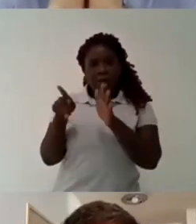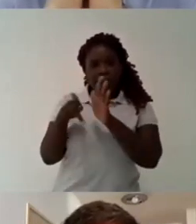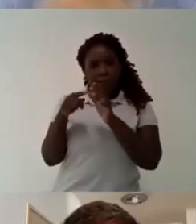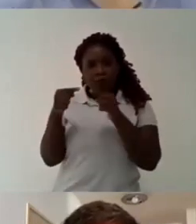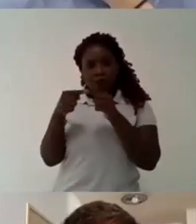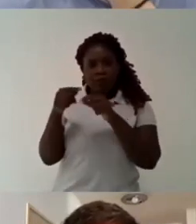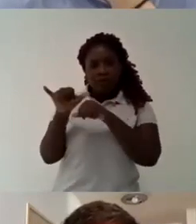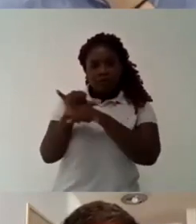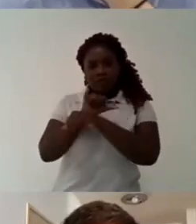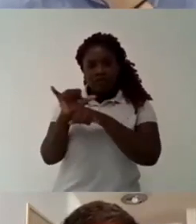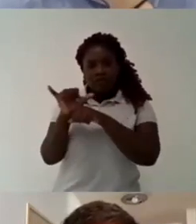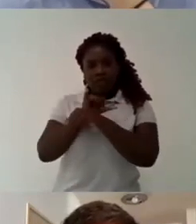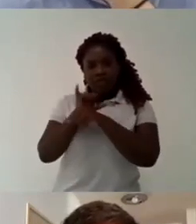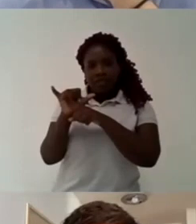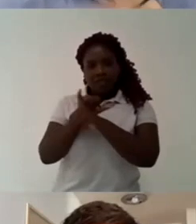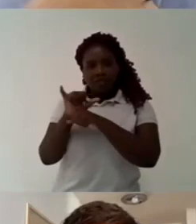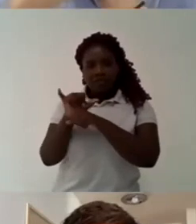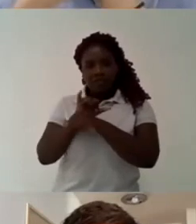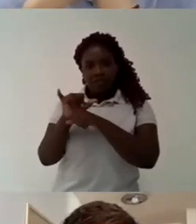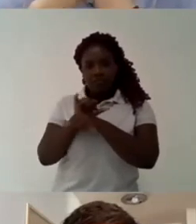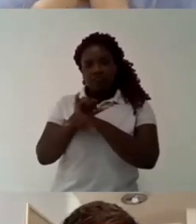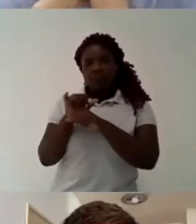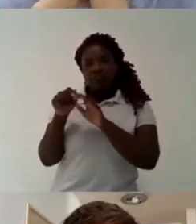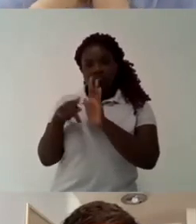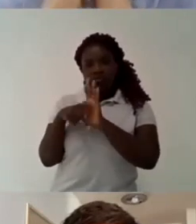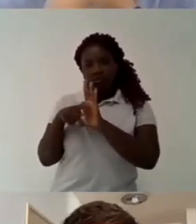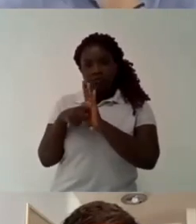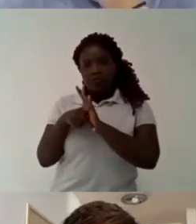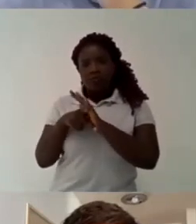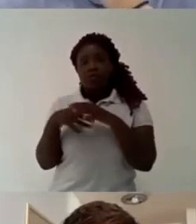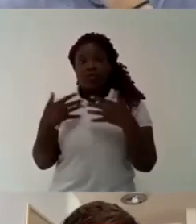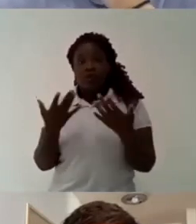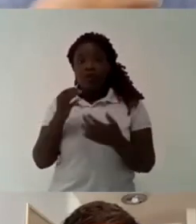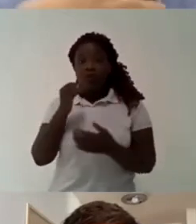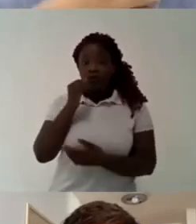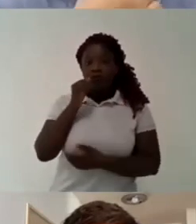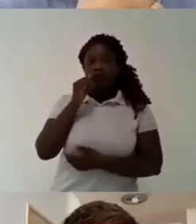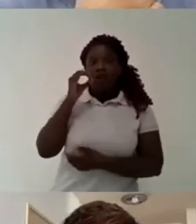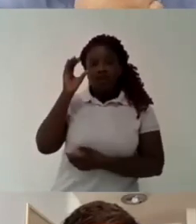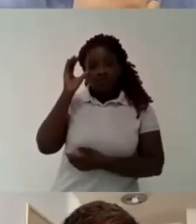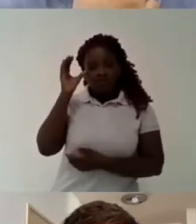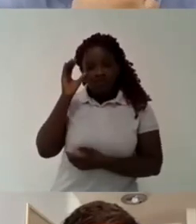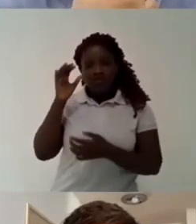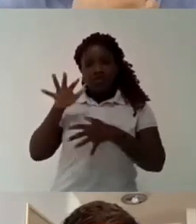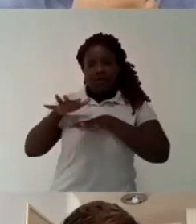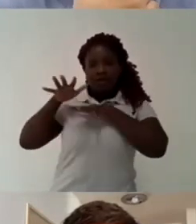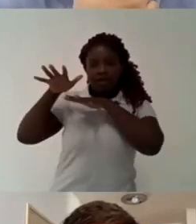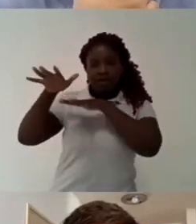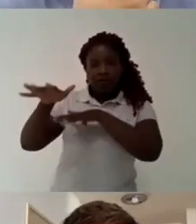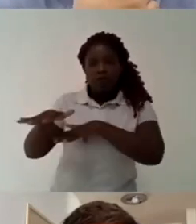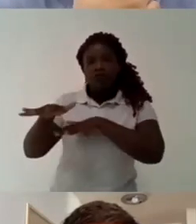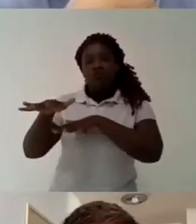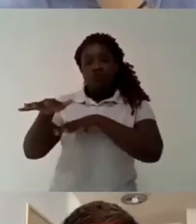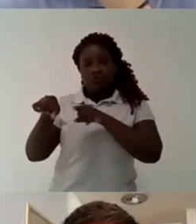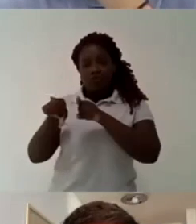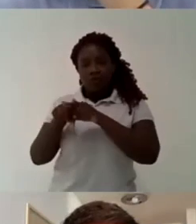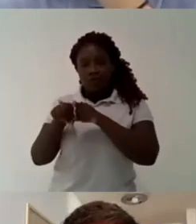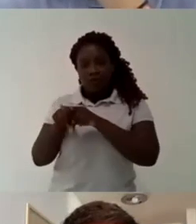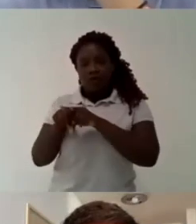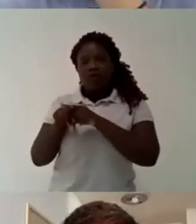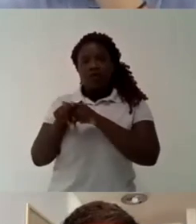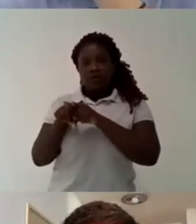many people giving up on the profession so uh there is no uh management